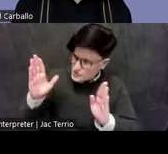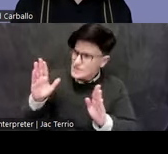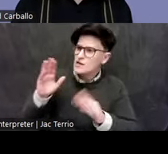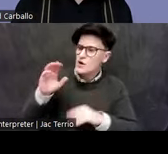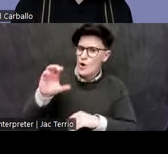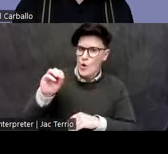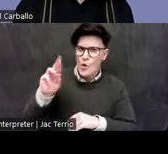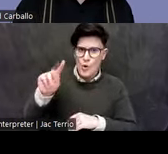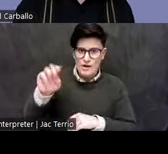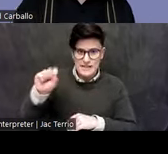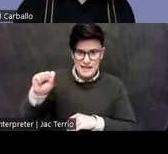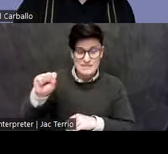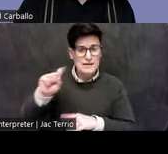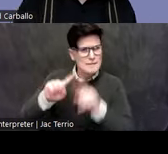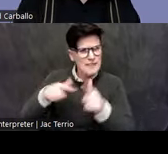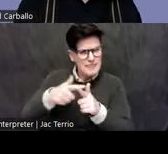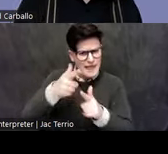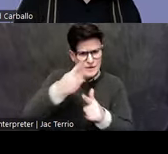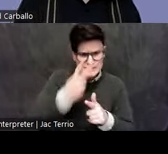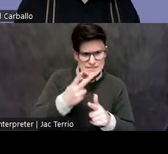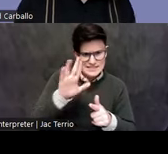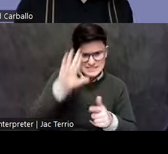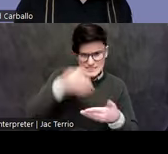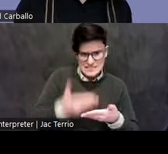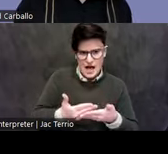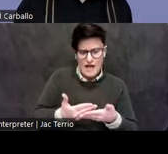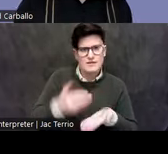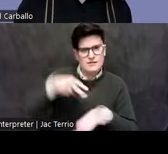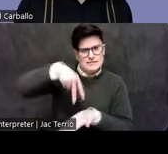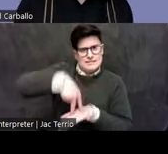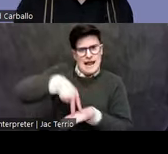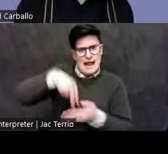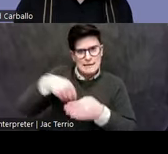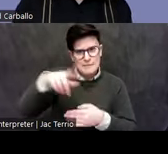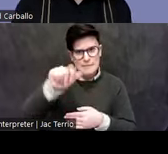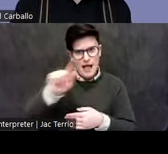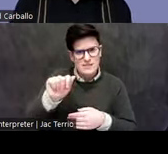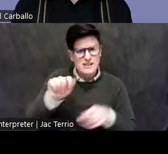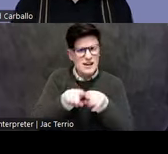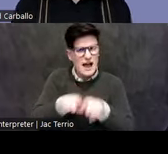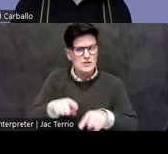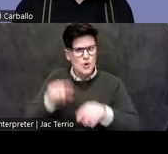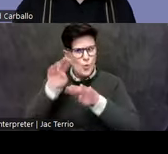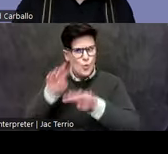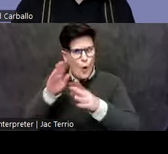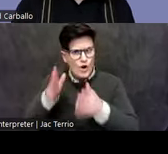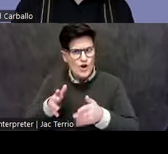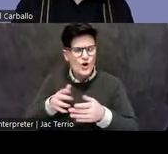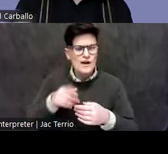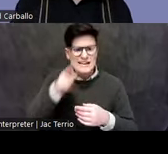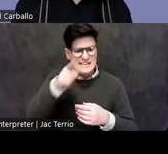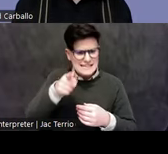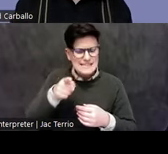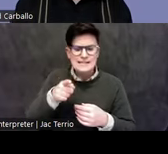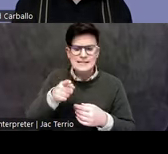he's the actual, the one who stands in the plaza as a warrior. He advised against making this alliance. And so